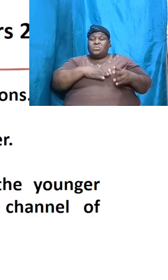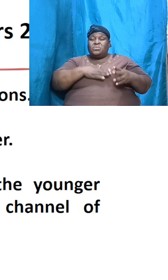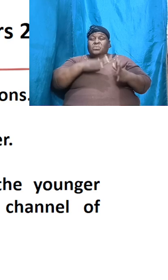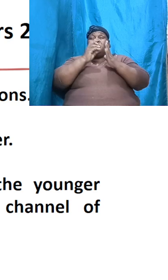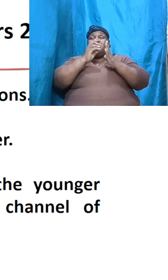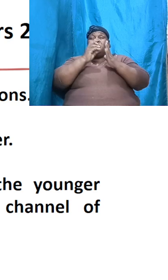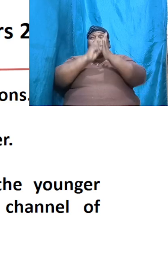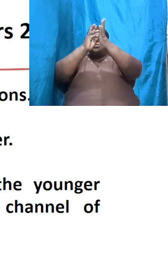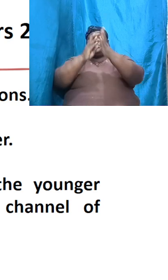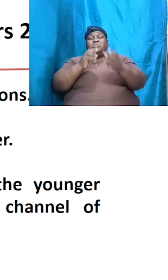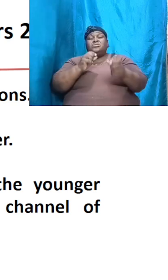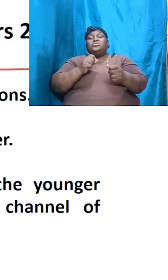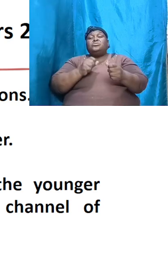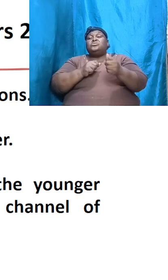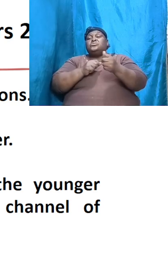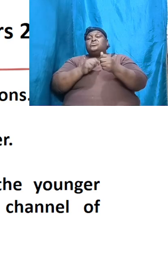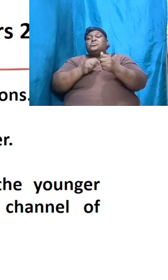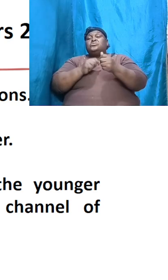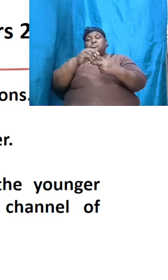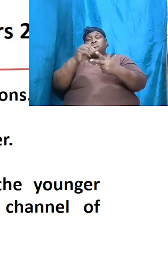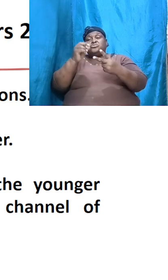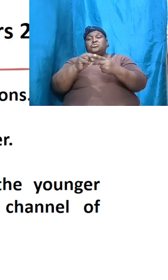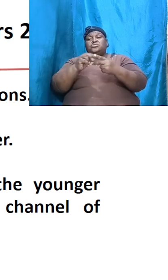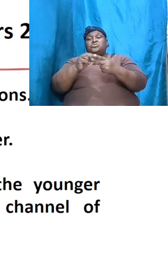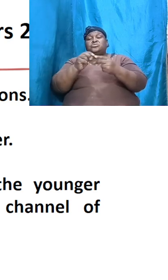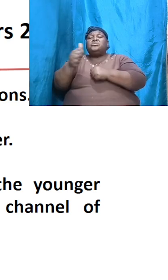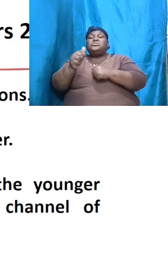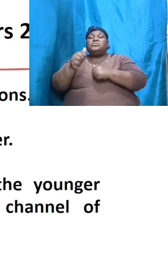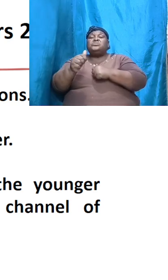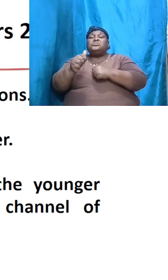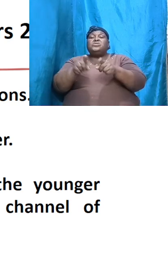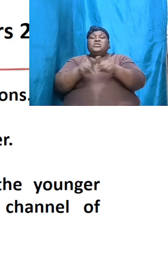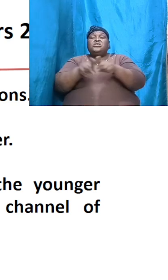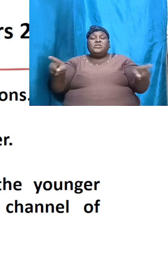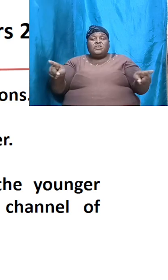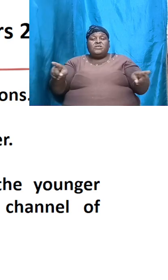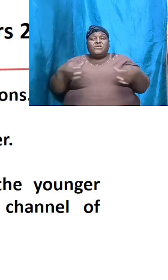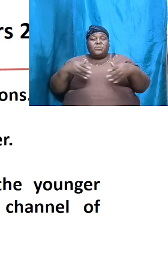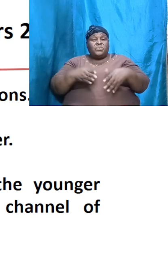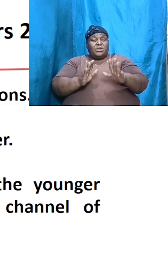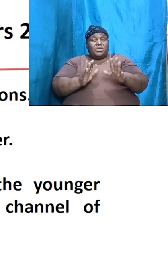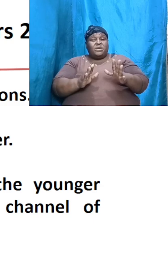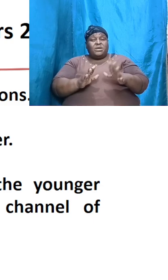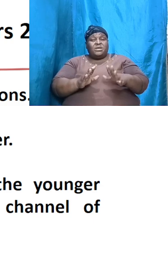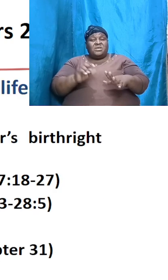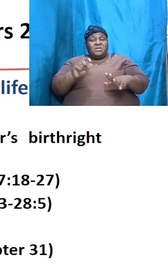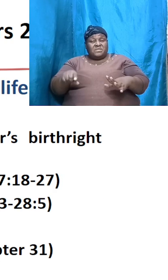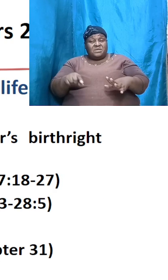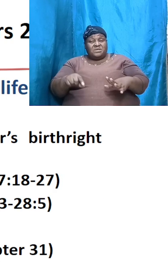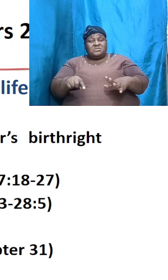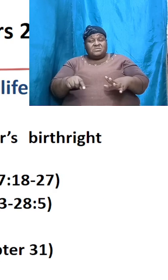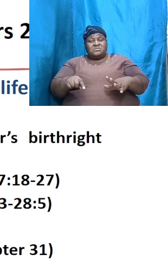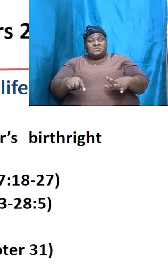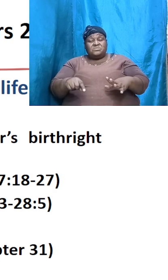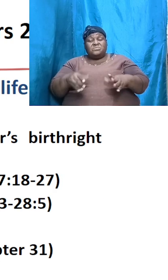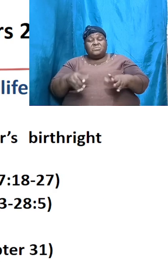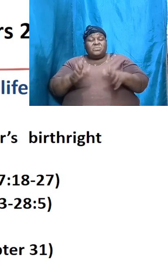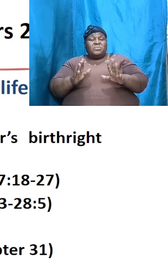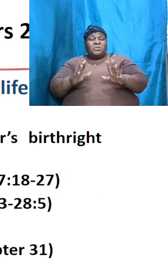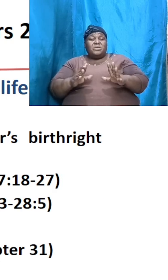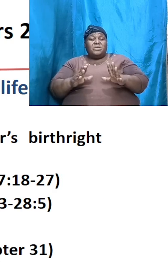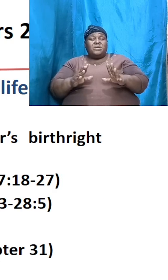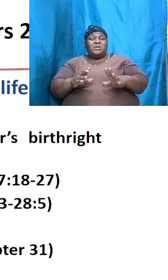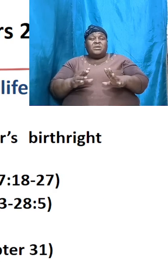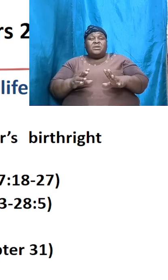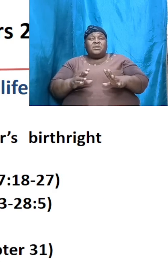to pass it on through a different channel and in this case the channel of the younger and I guess as